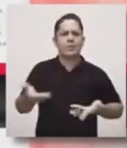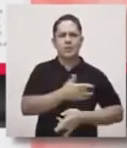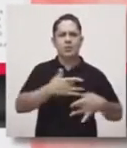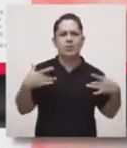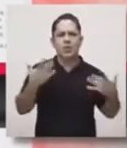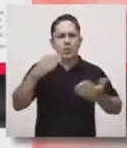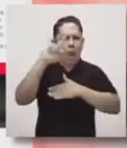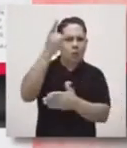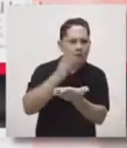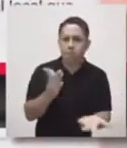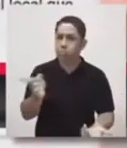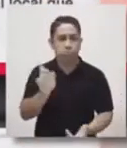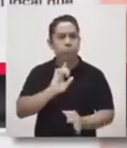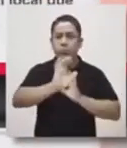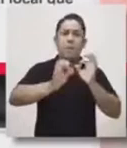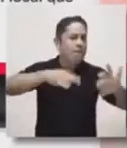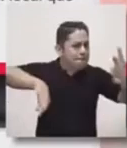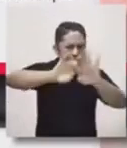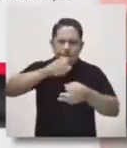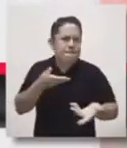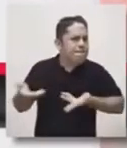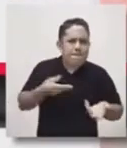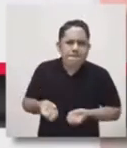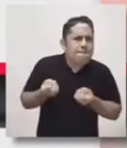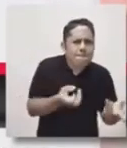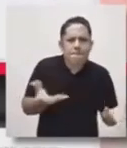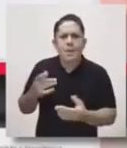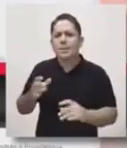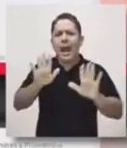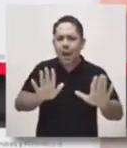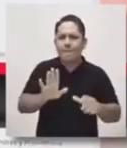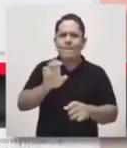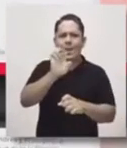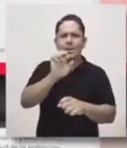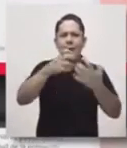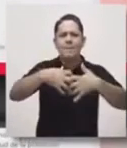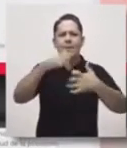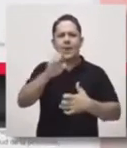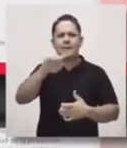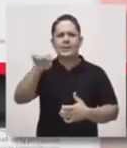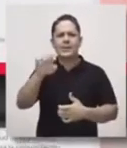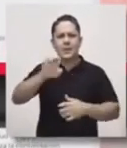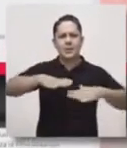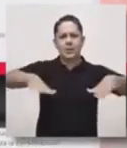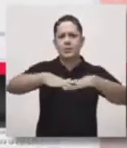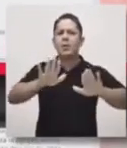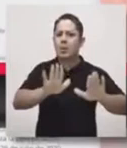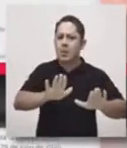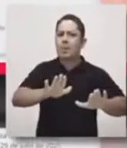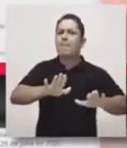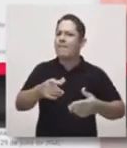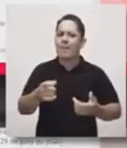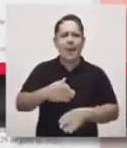of health services be affected, while the implementation of the new state social enterprise of a departmental nature is formalized. It also